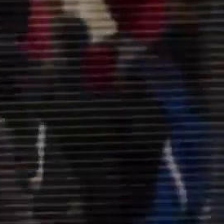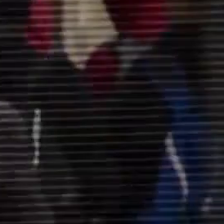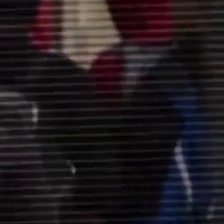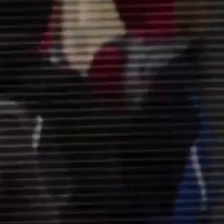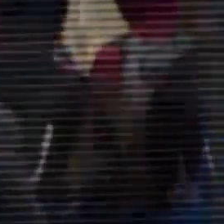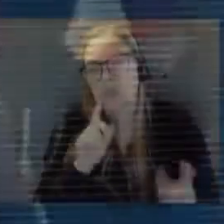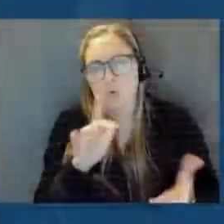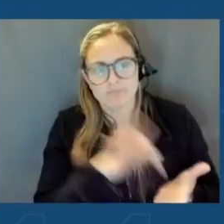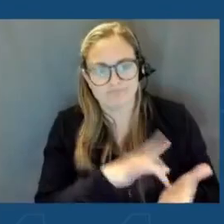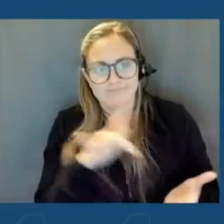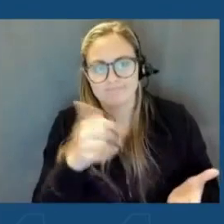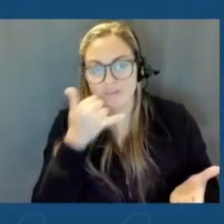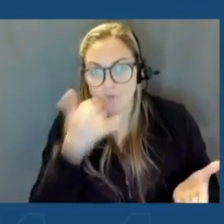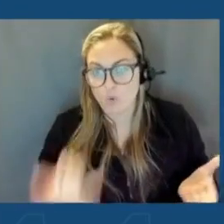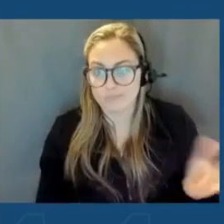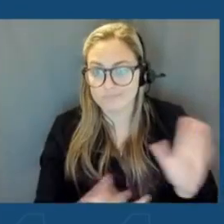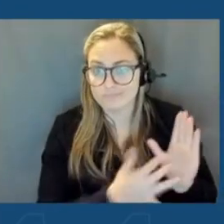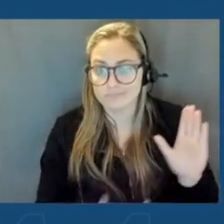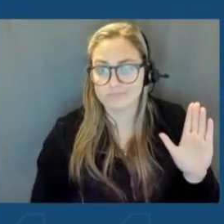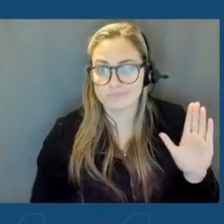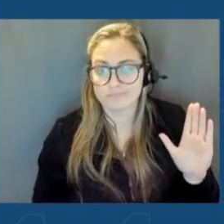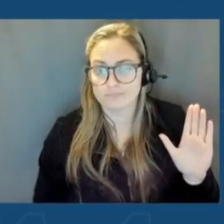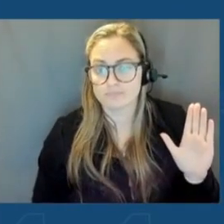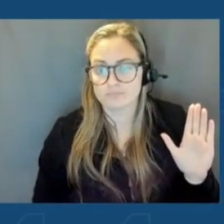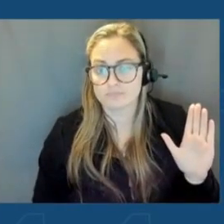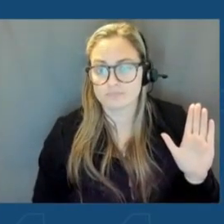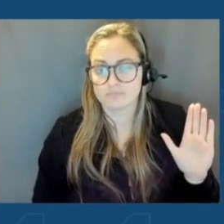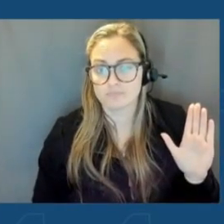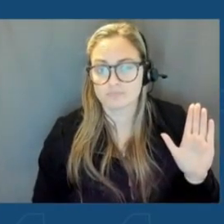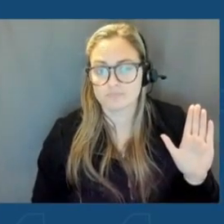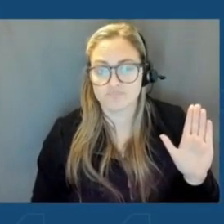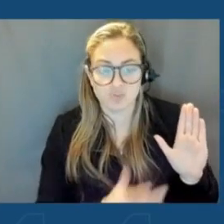any mobile phone. You push the button, you push the button,